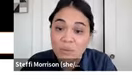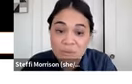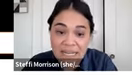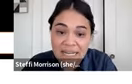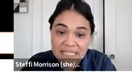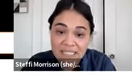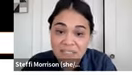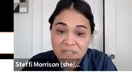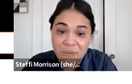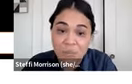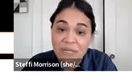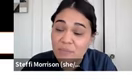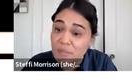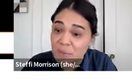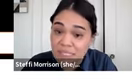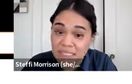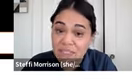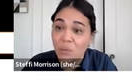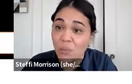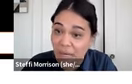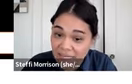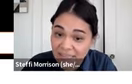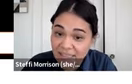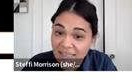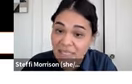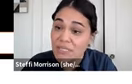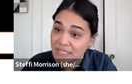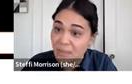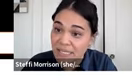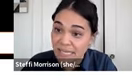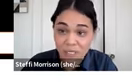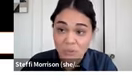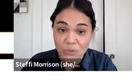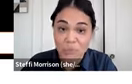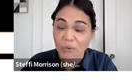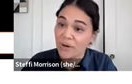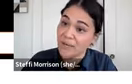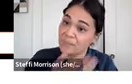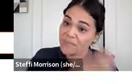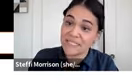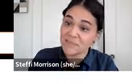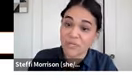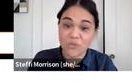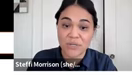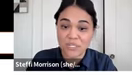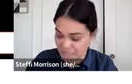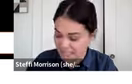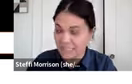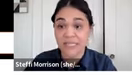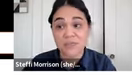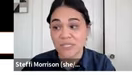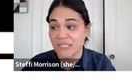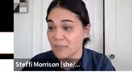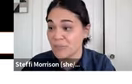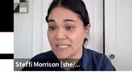When we asked what have been the reasons why they participated in a cultural program since March of 2020,